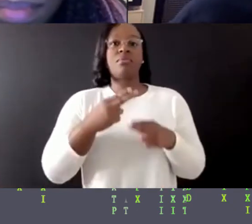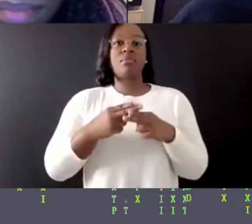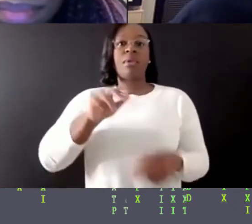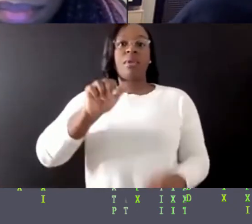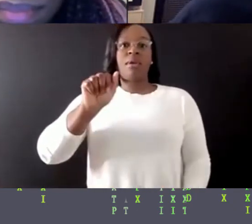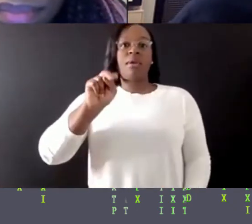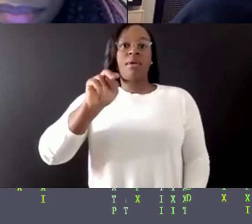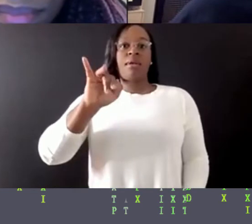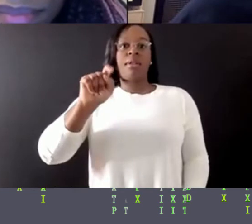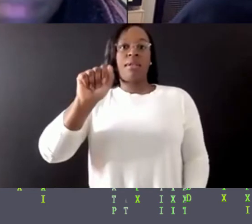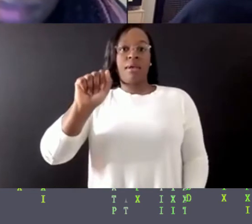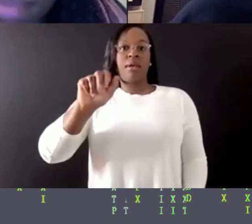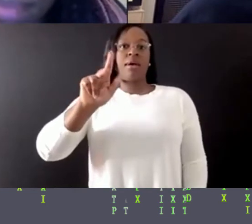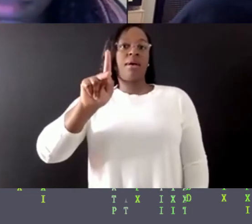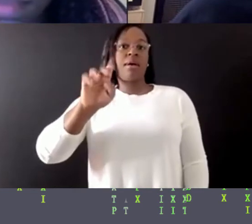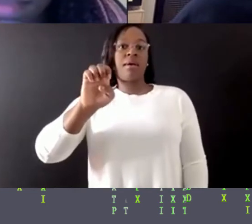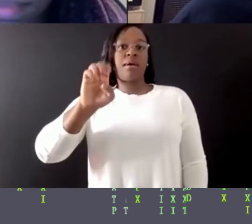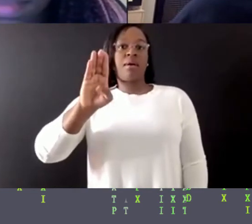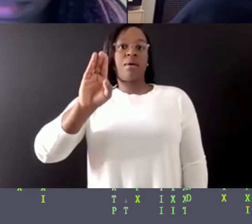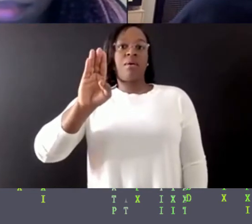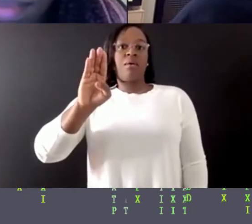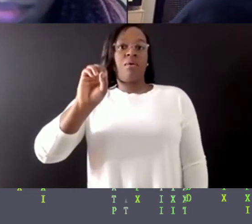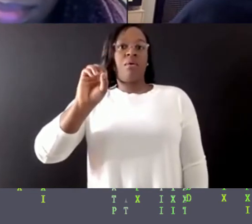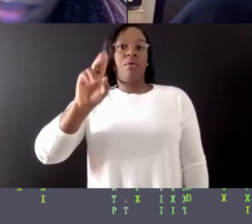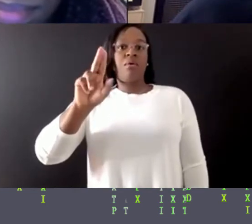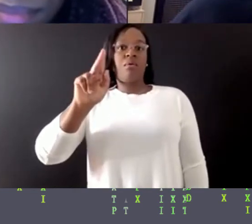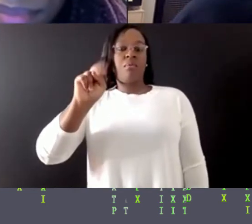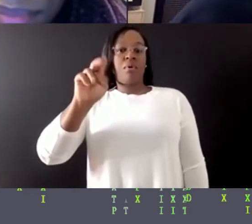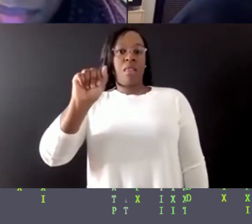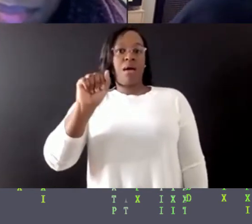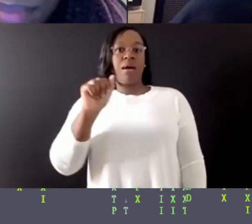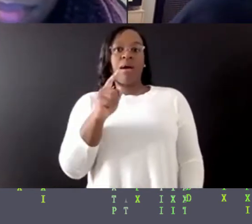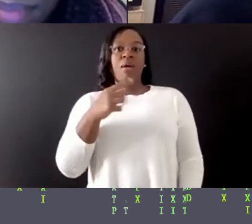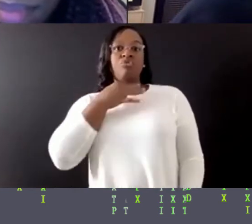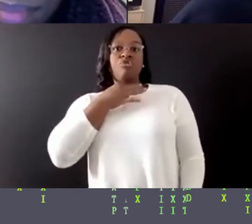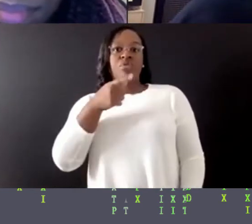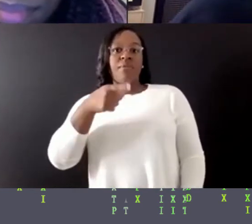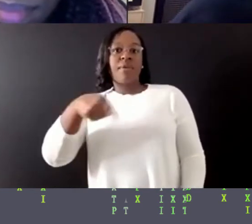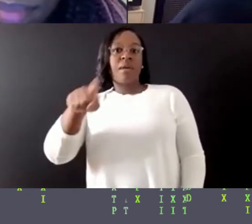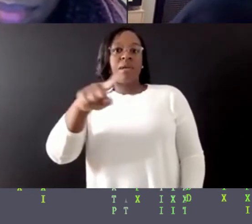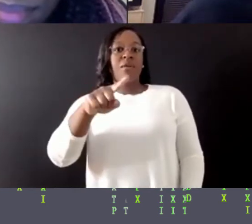community? So I think we can kind of segue in, um,